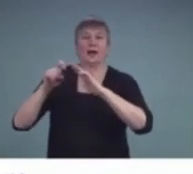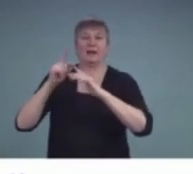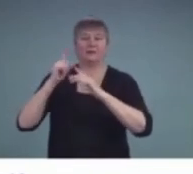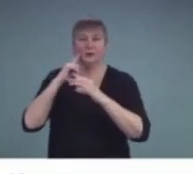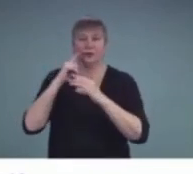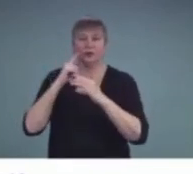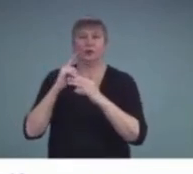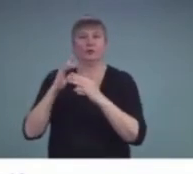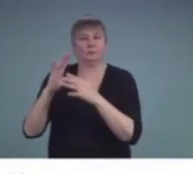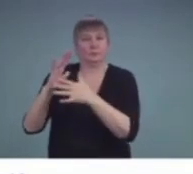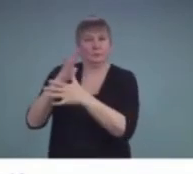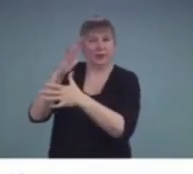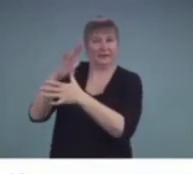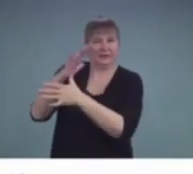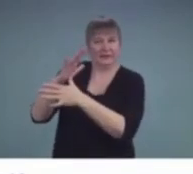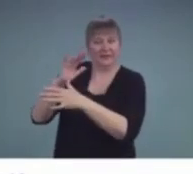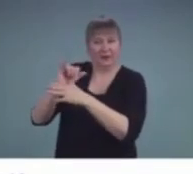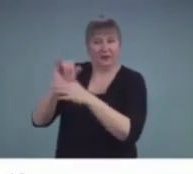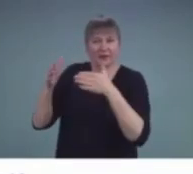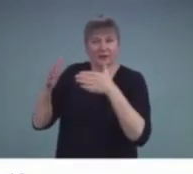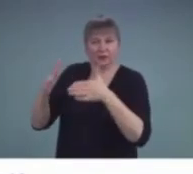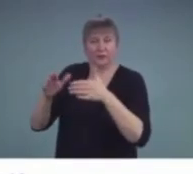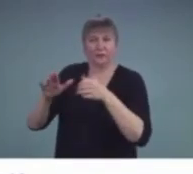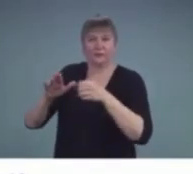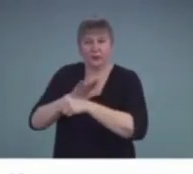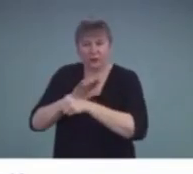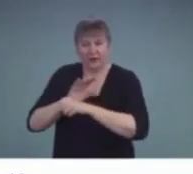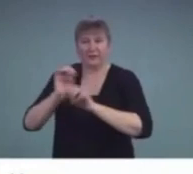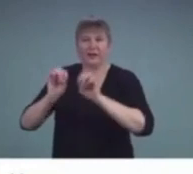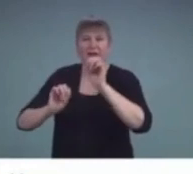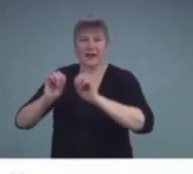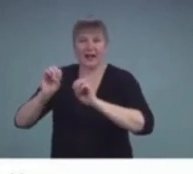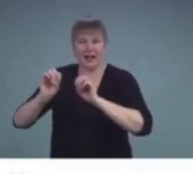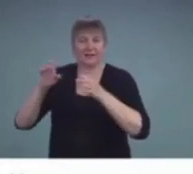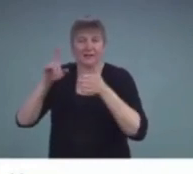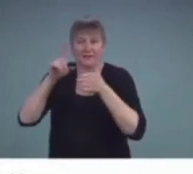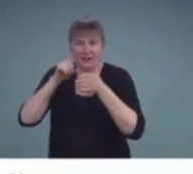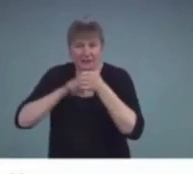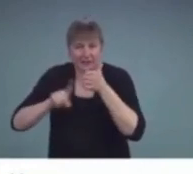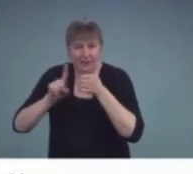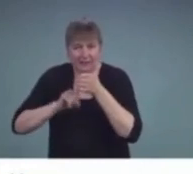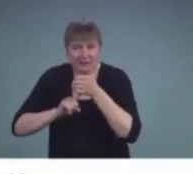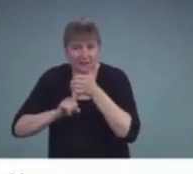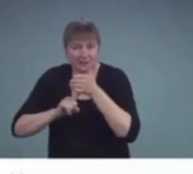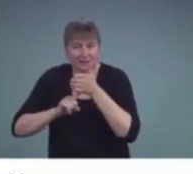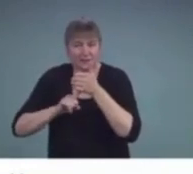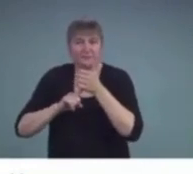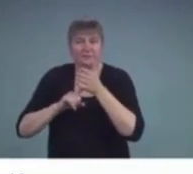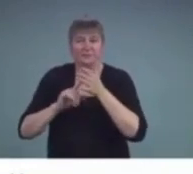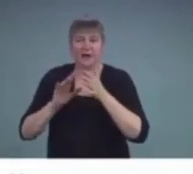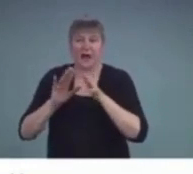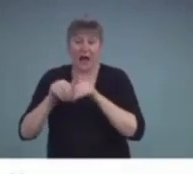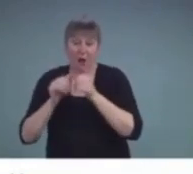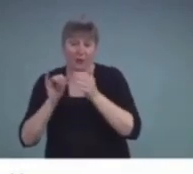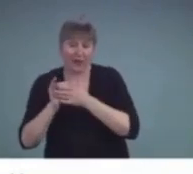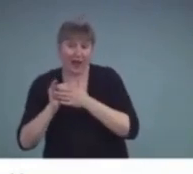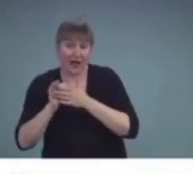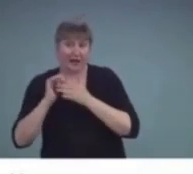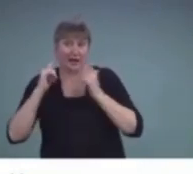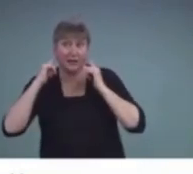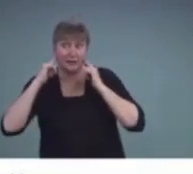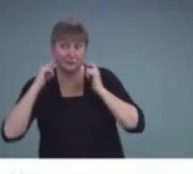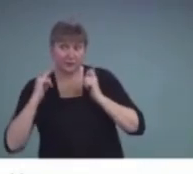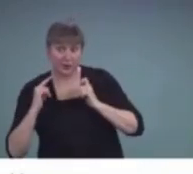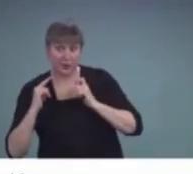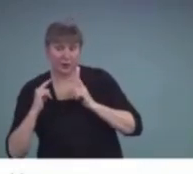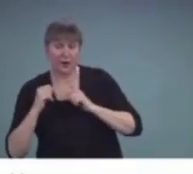to thoroughly evaluate and investigate the role the sensory impairment plays and how that